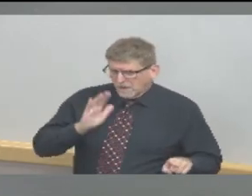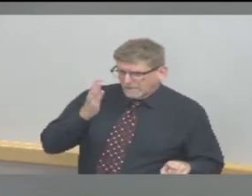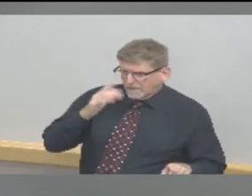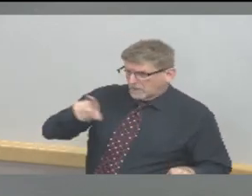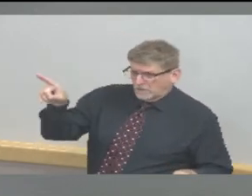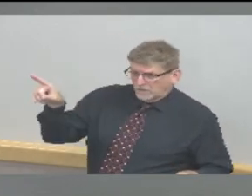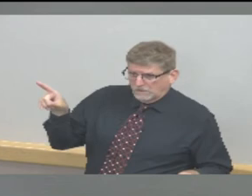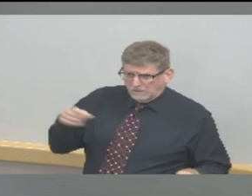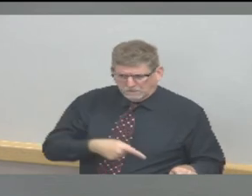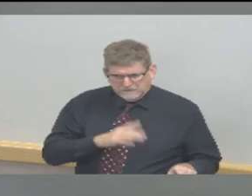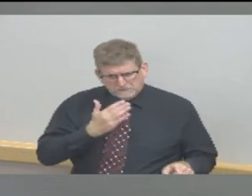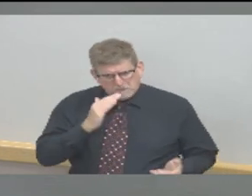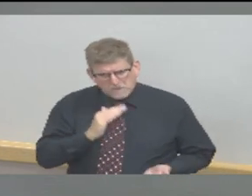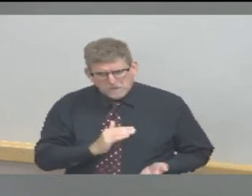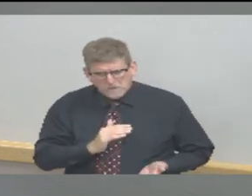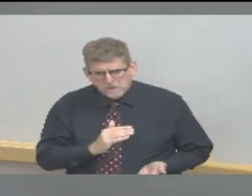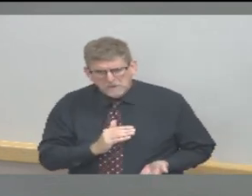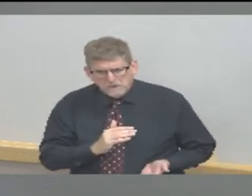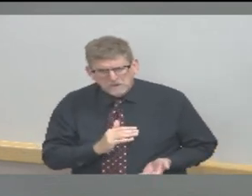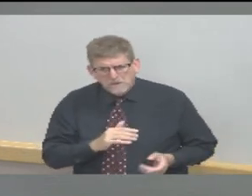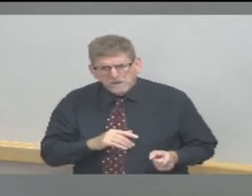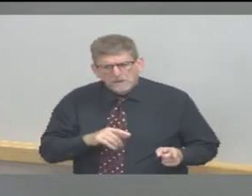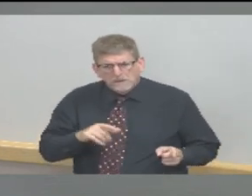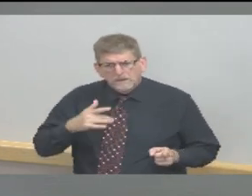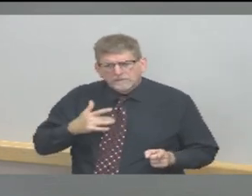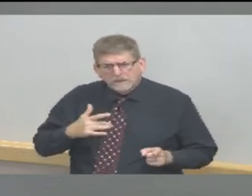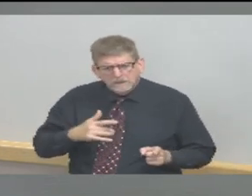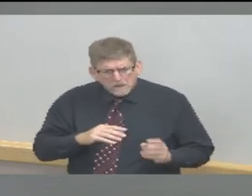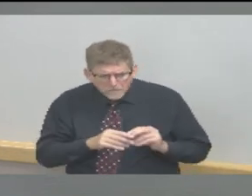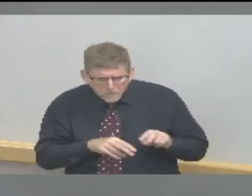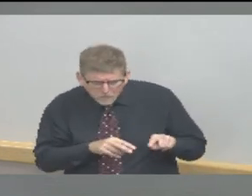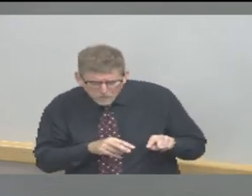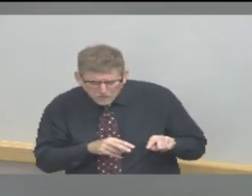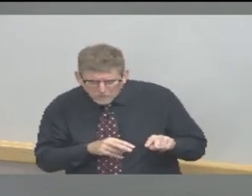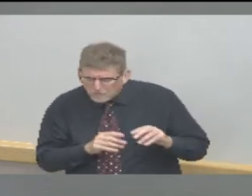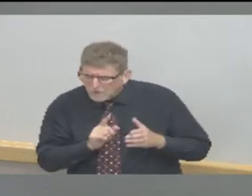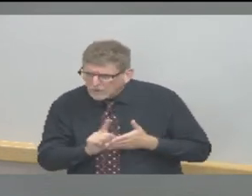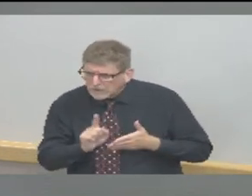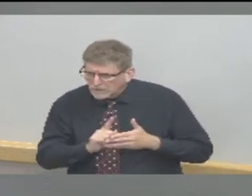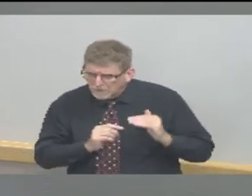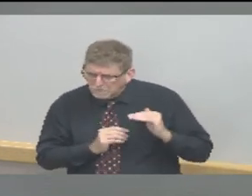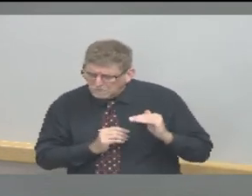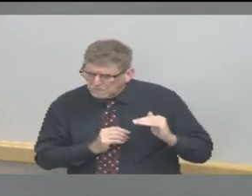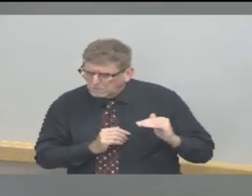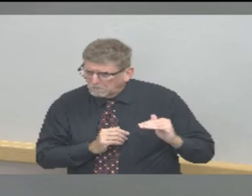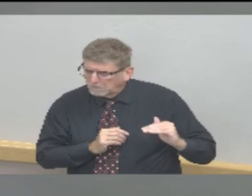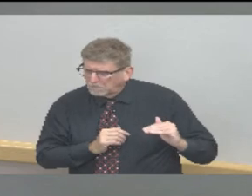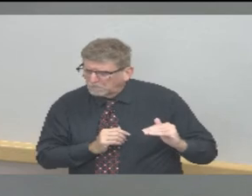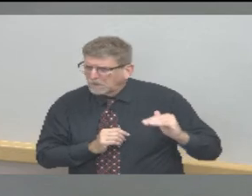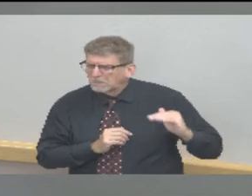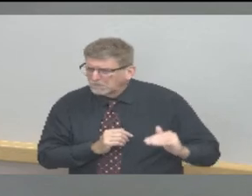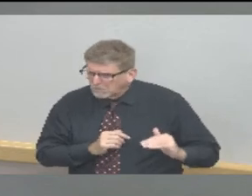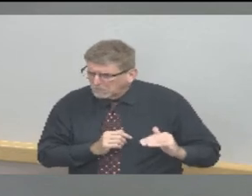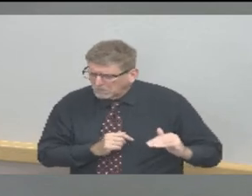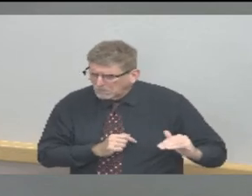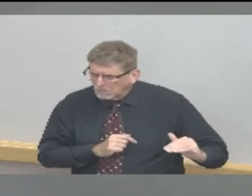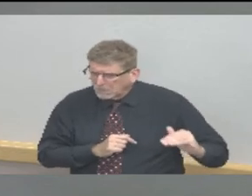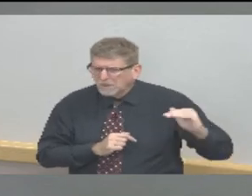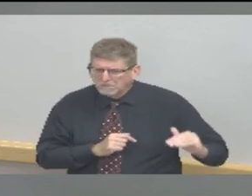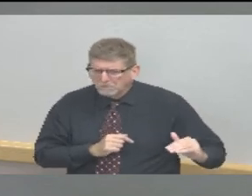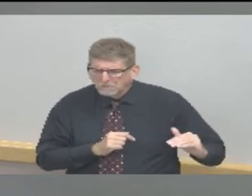tend to remain stable from week to week, with small changes up and down, as one would expect.